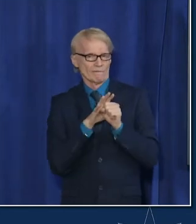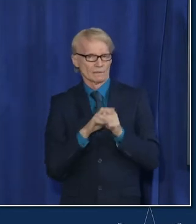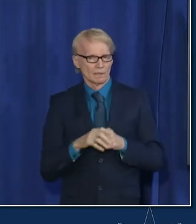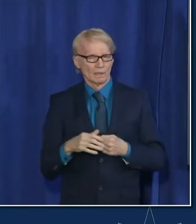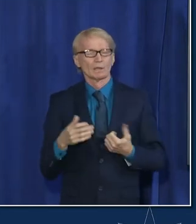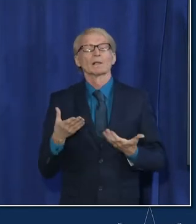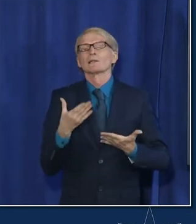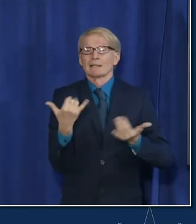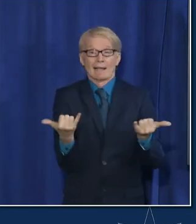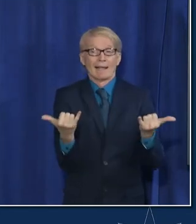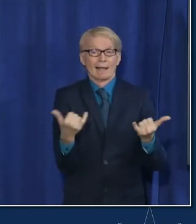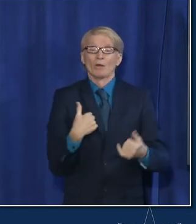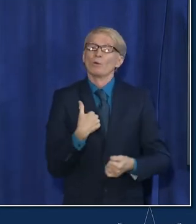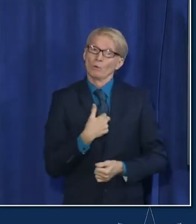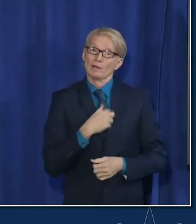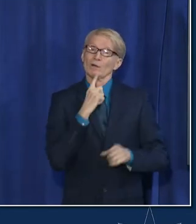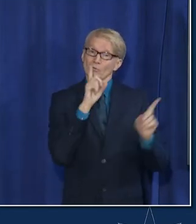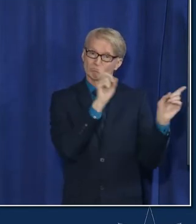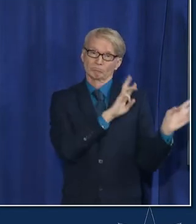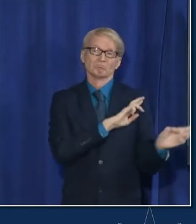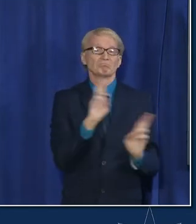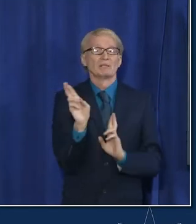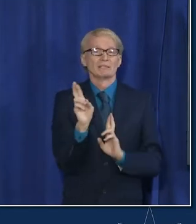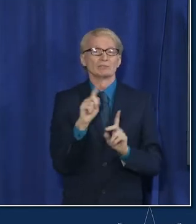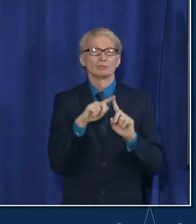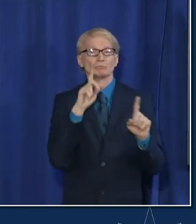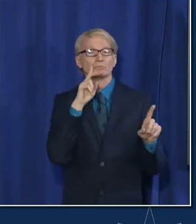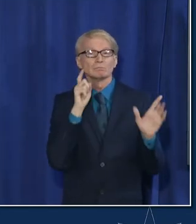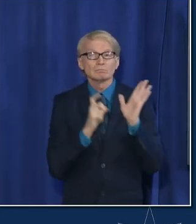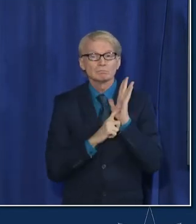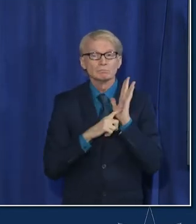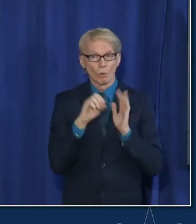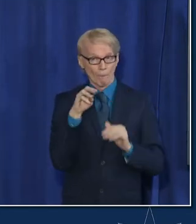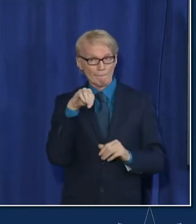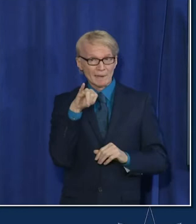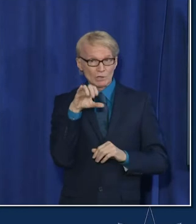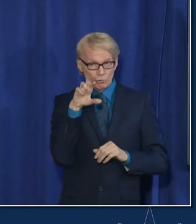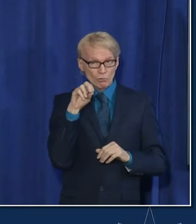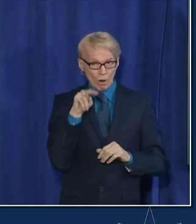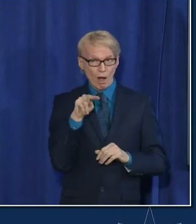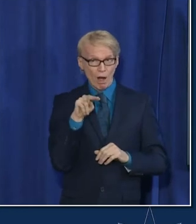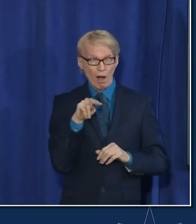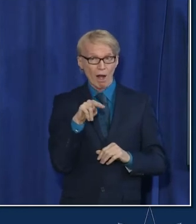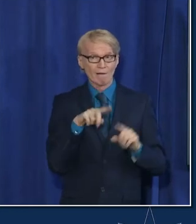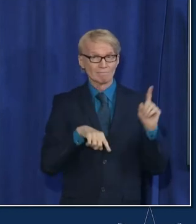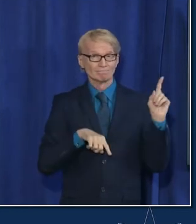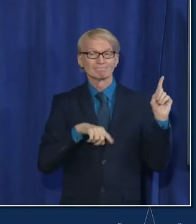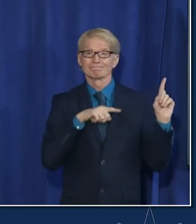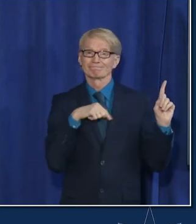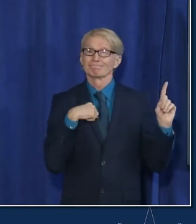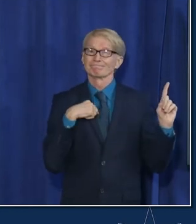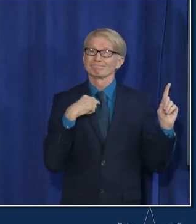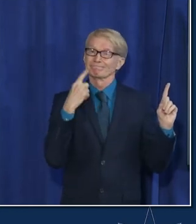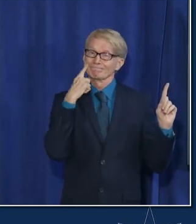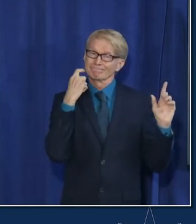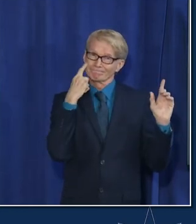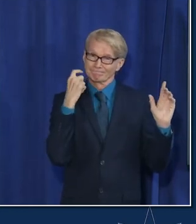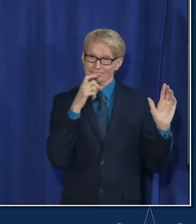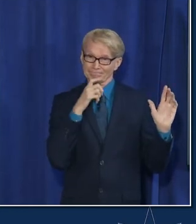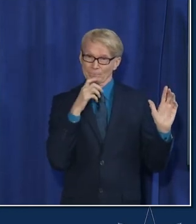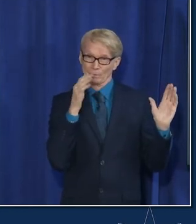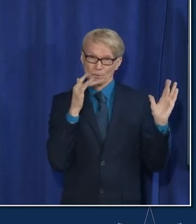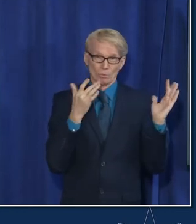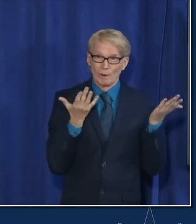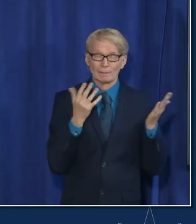final we are well placed to detect omicron variant and we likely will soon i am not concerned about detecting the variant i'm